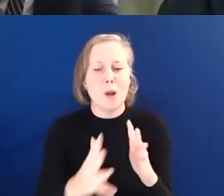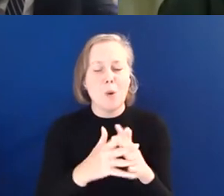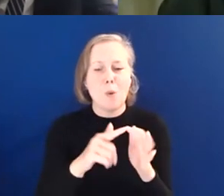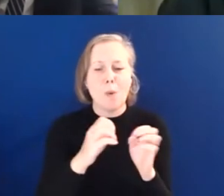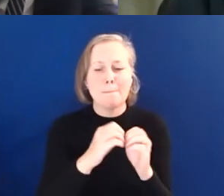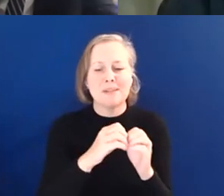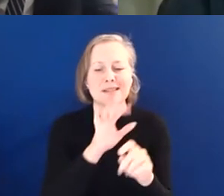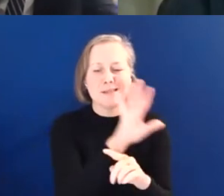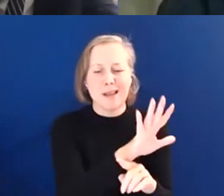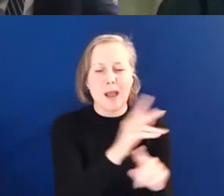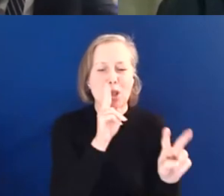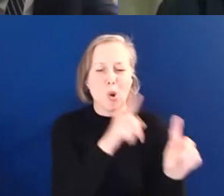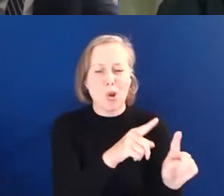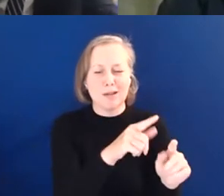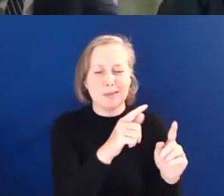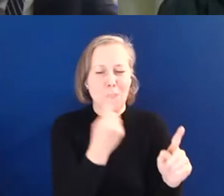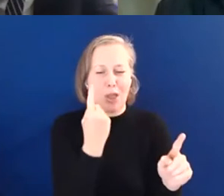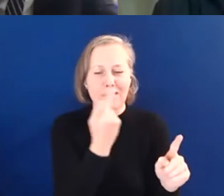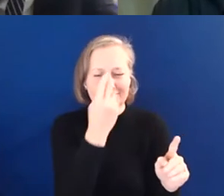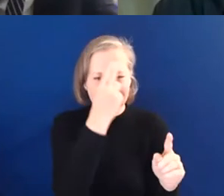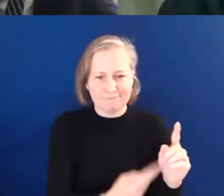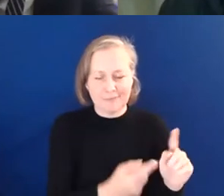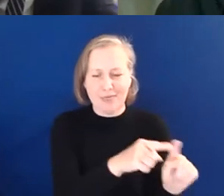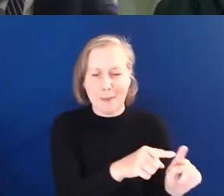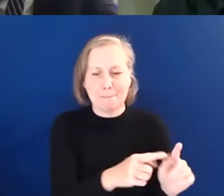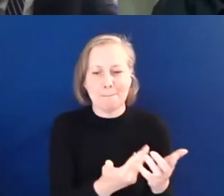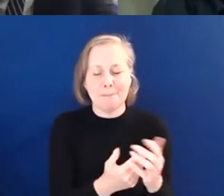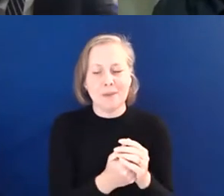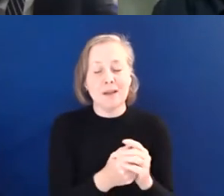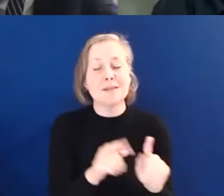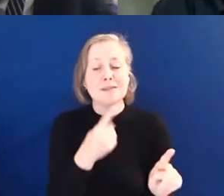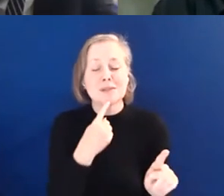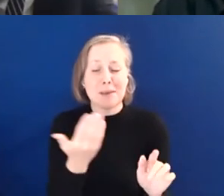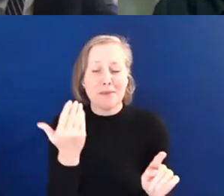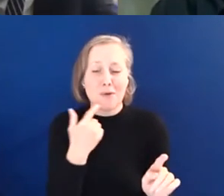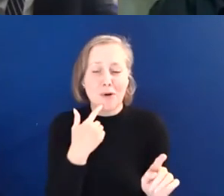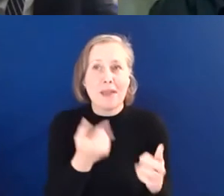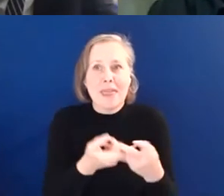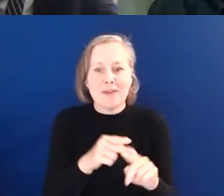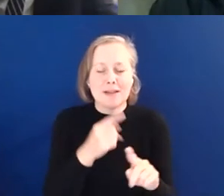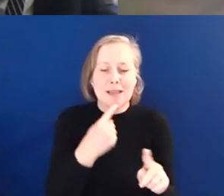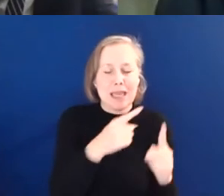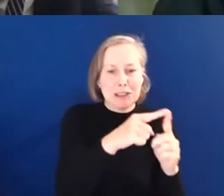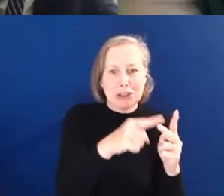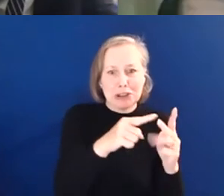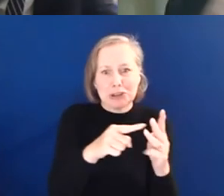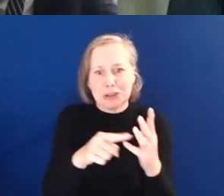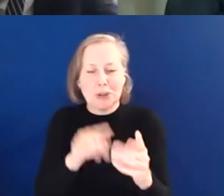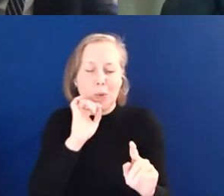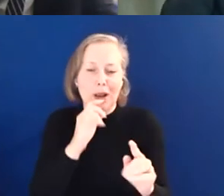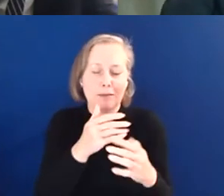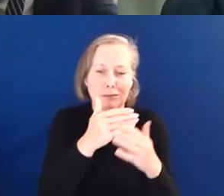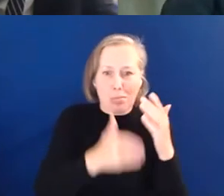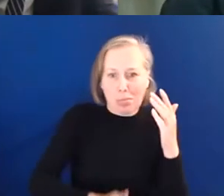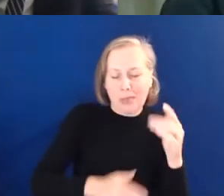and access it on there. Fantastic. That's great, because I was saying earlier that if I start reading everyone's biographies, we could spend all evening doing that